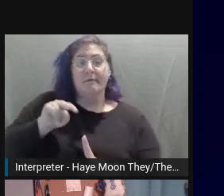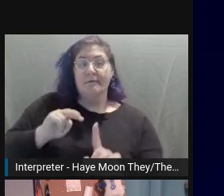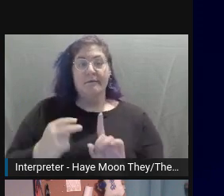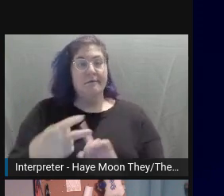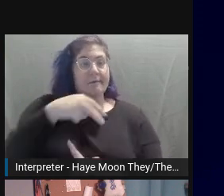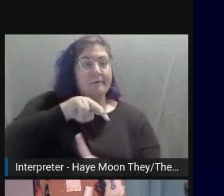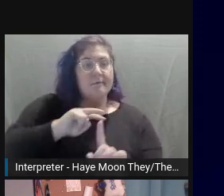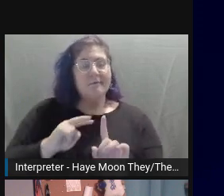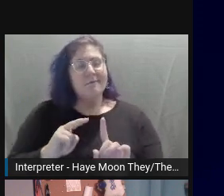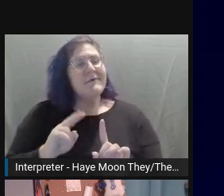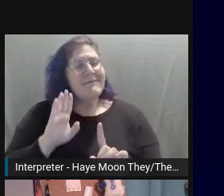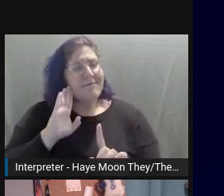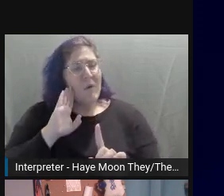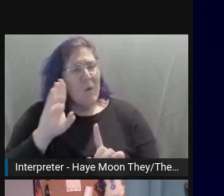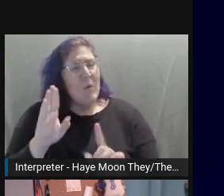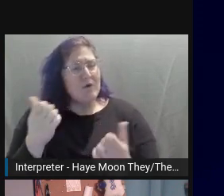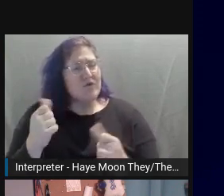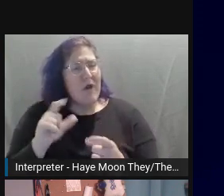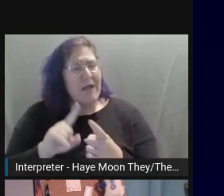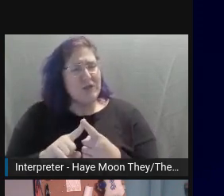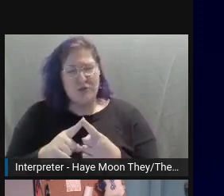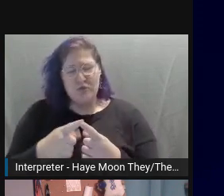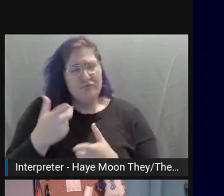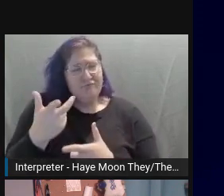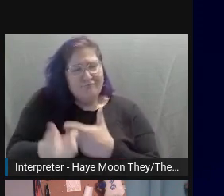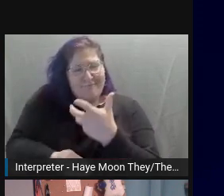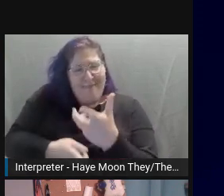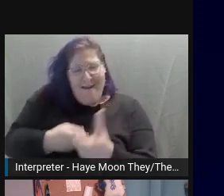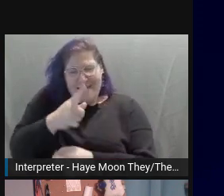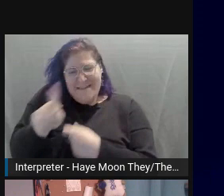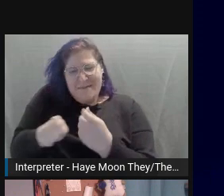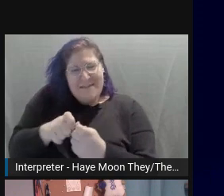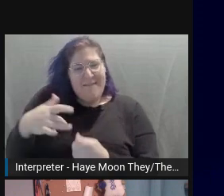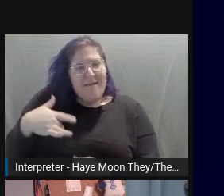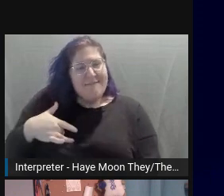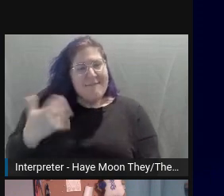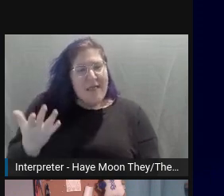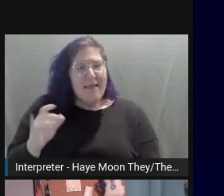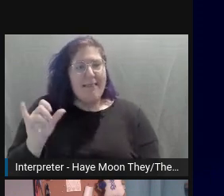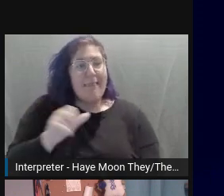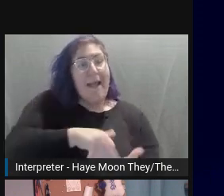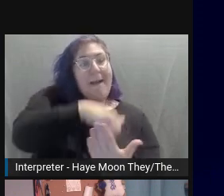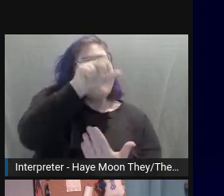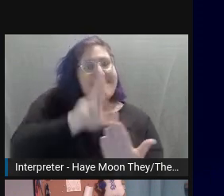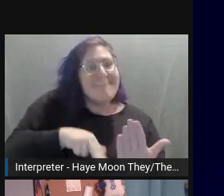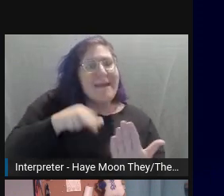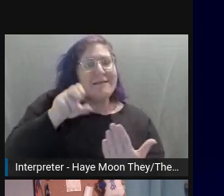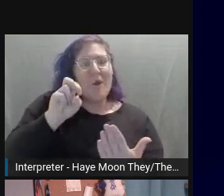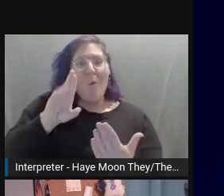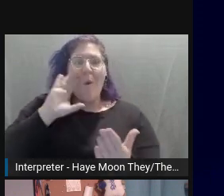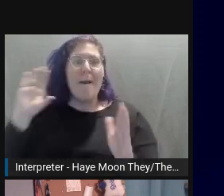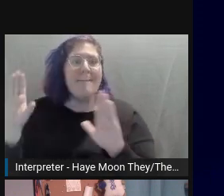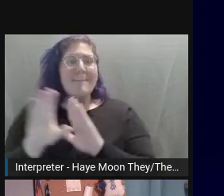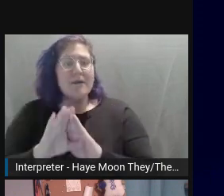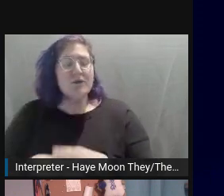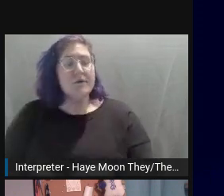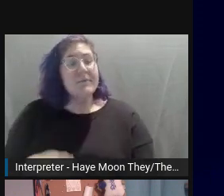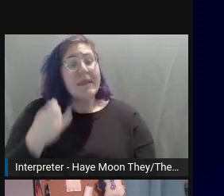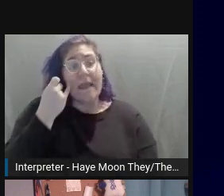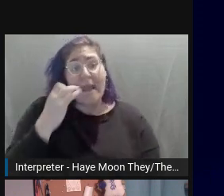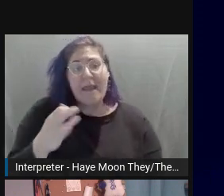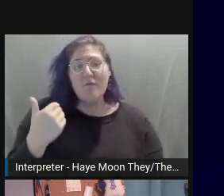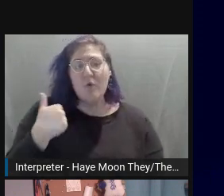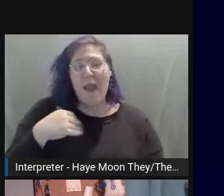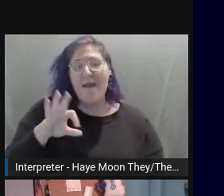text to reinforce that to someone who can't see the image. If you're running a food blog and have a photo of a taco, you're probably going to want to